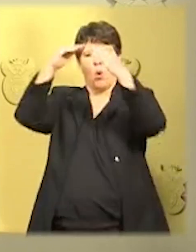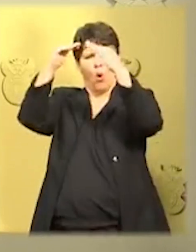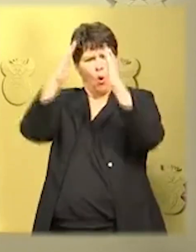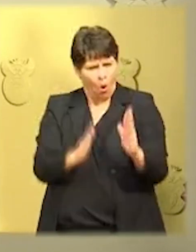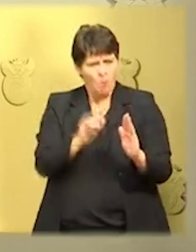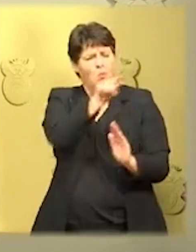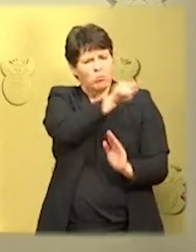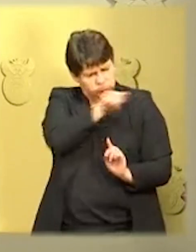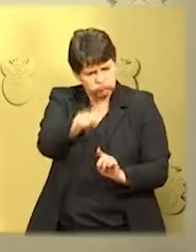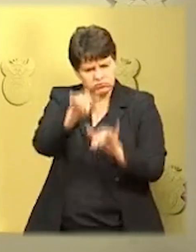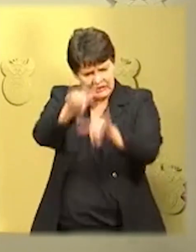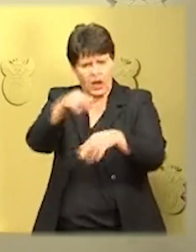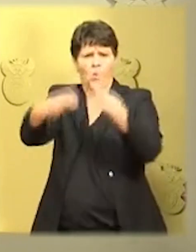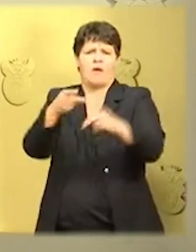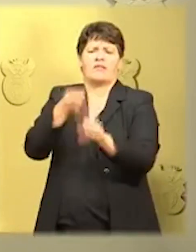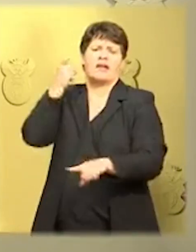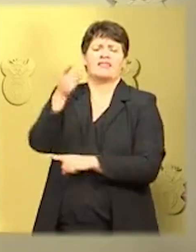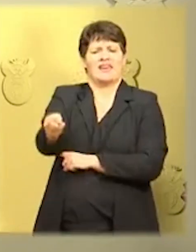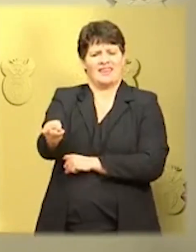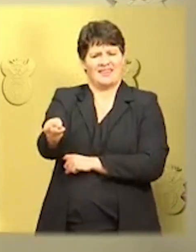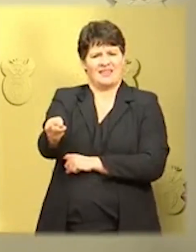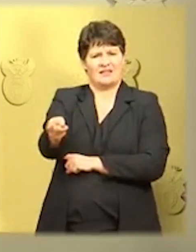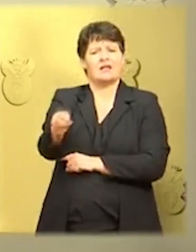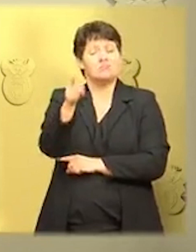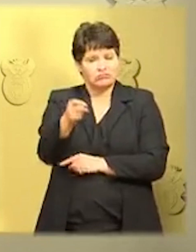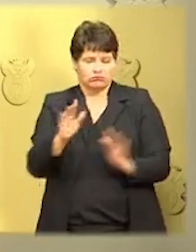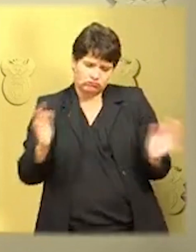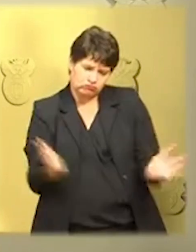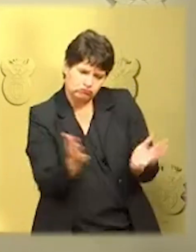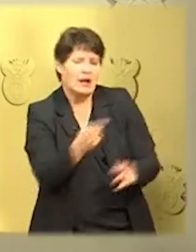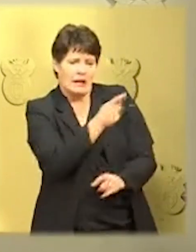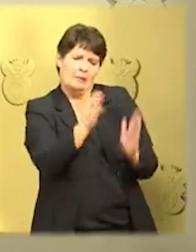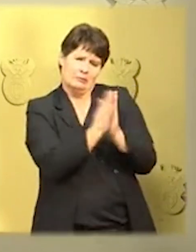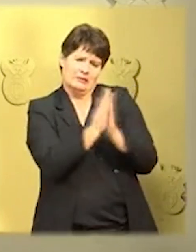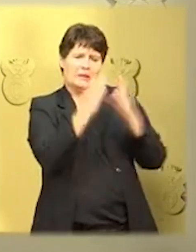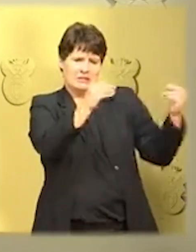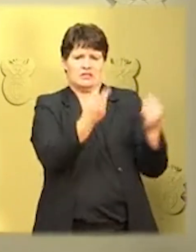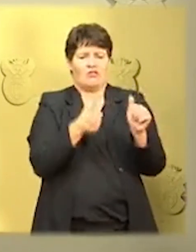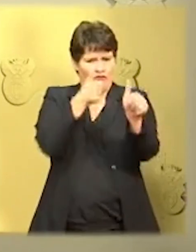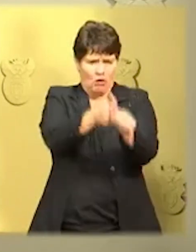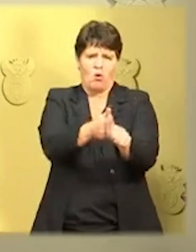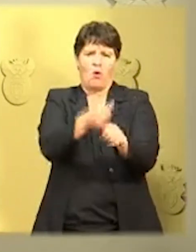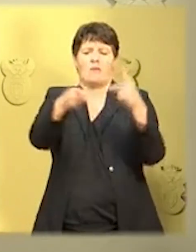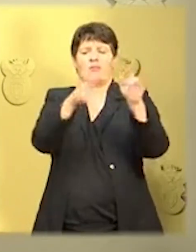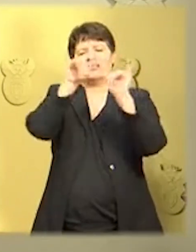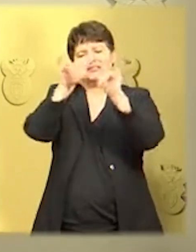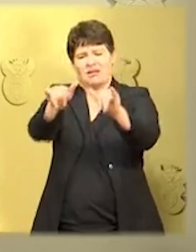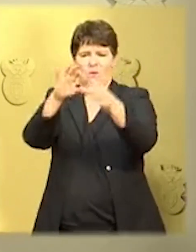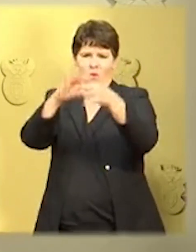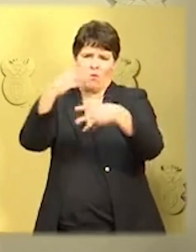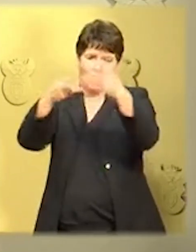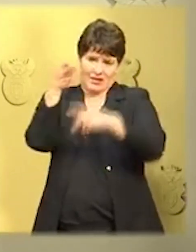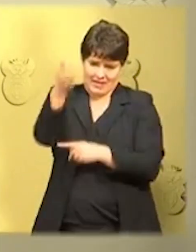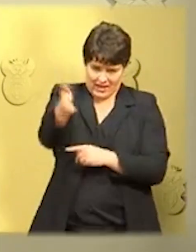All staff who can work remotely must be allowed to do so. The relevant